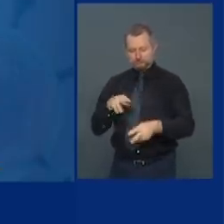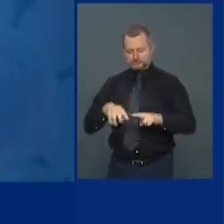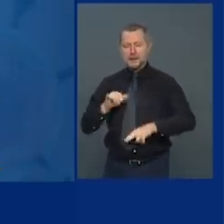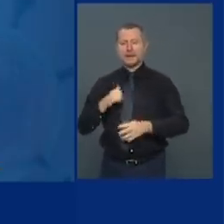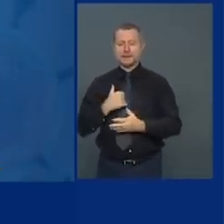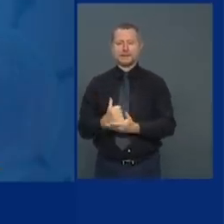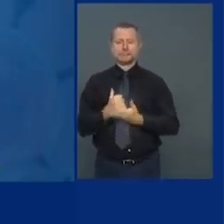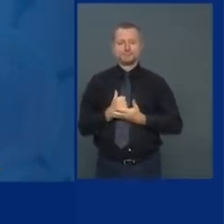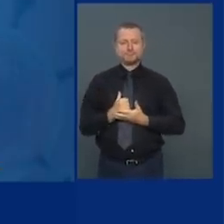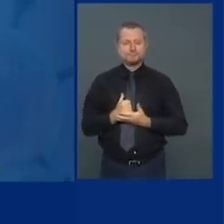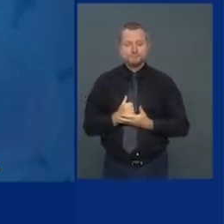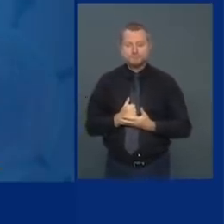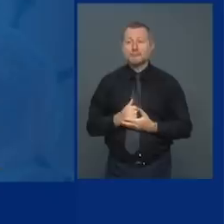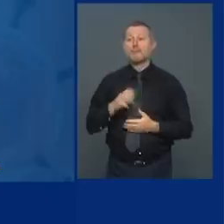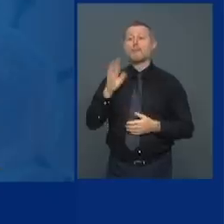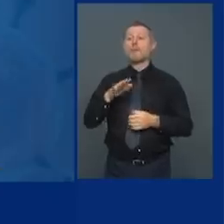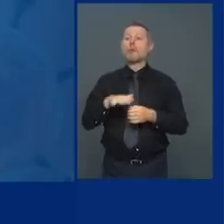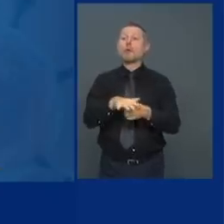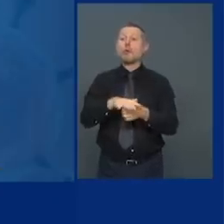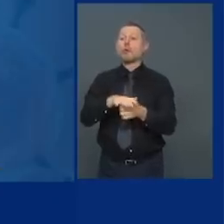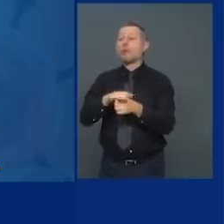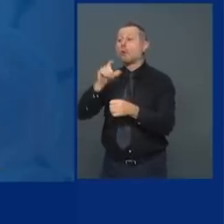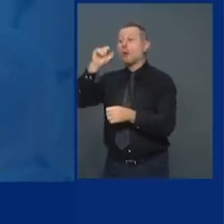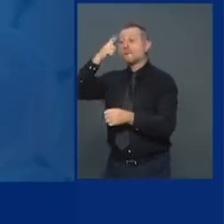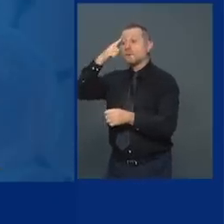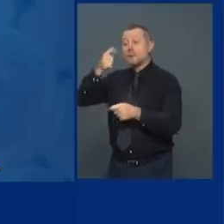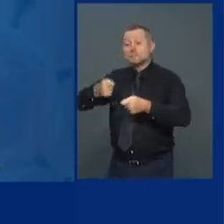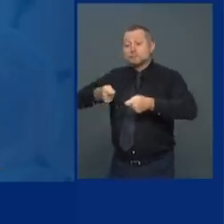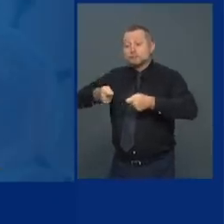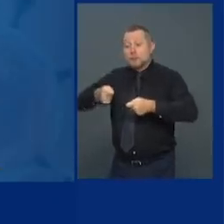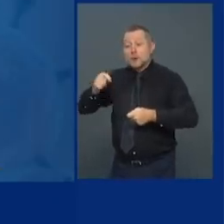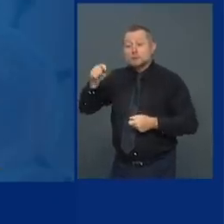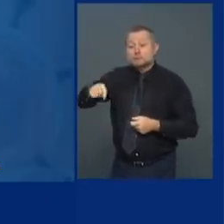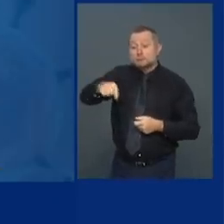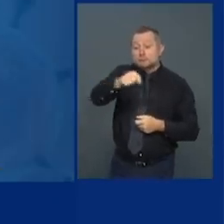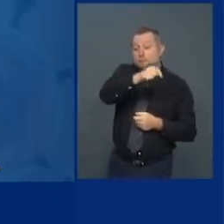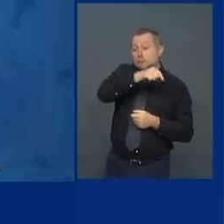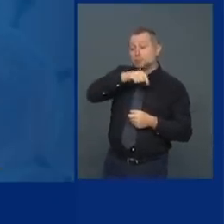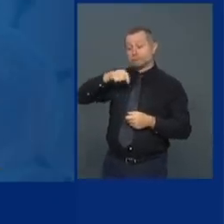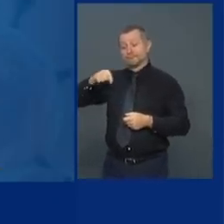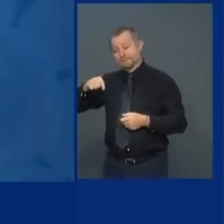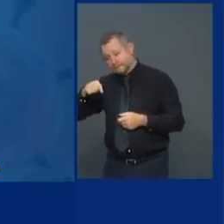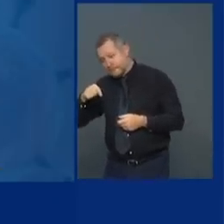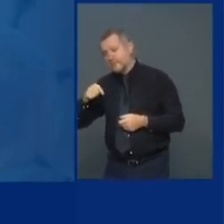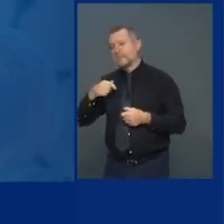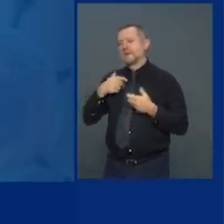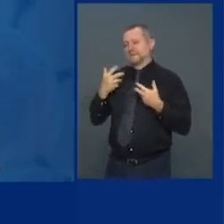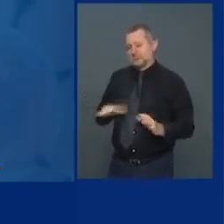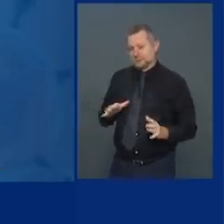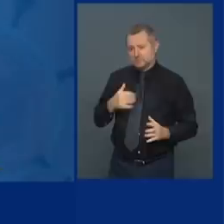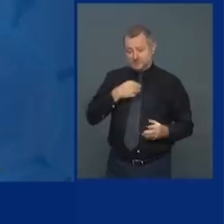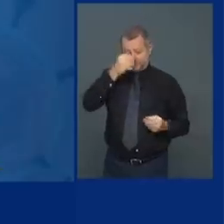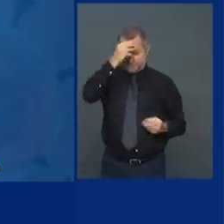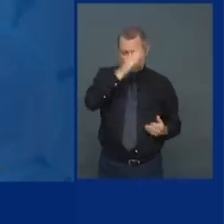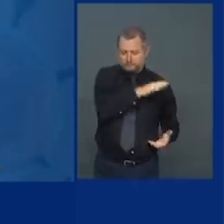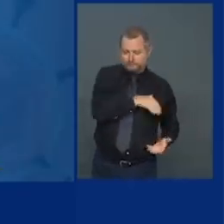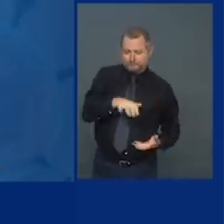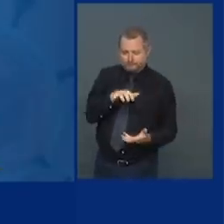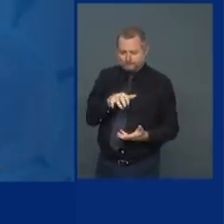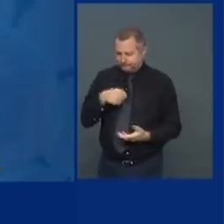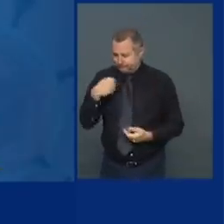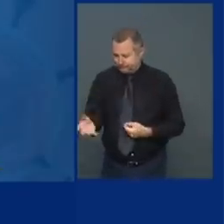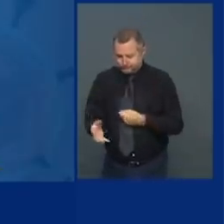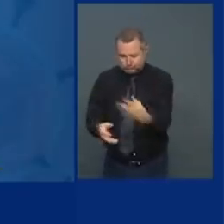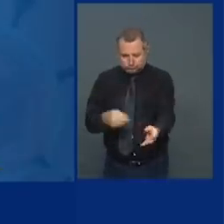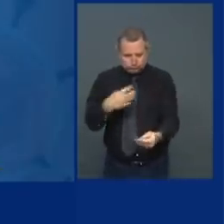Local governments need, we've shared all this data with the local governments. They